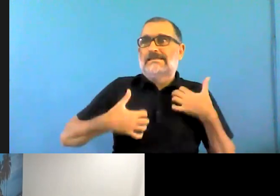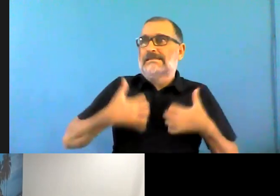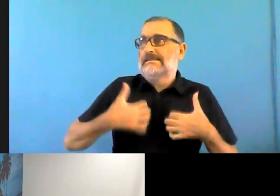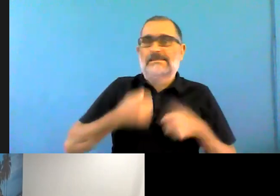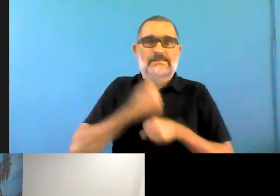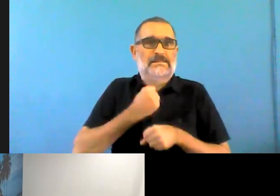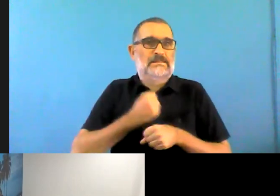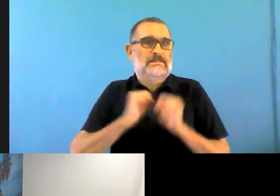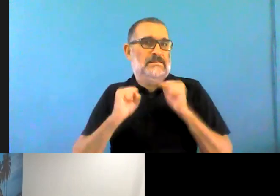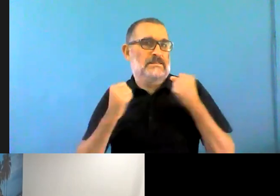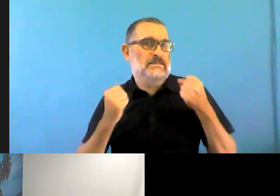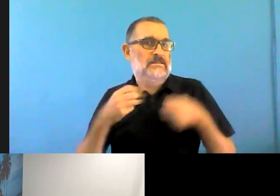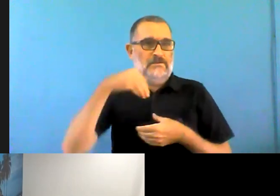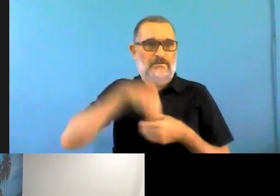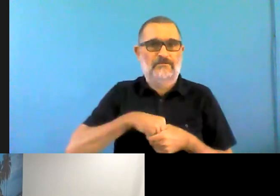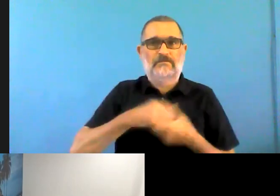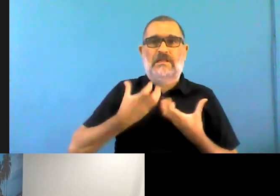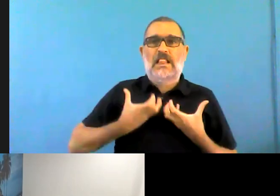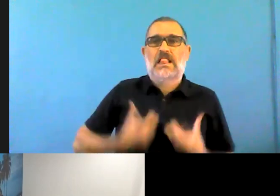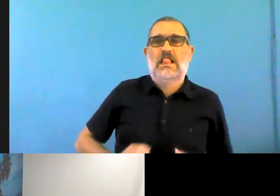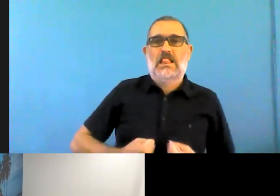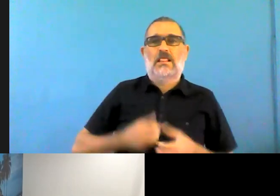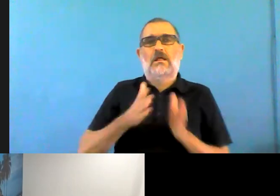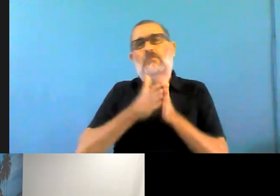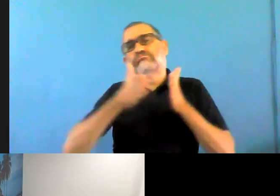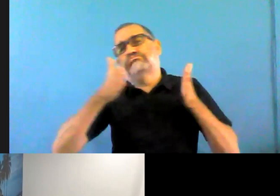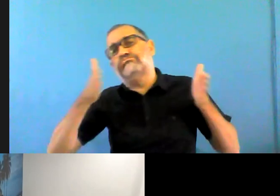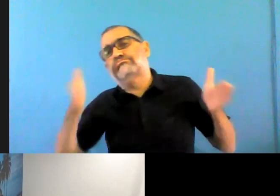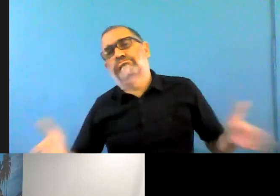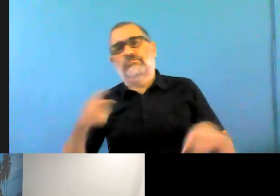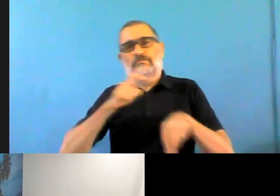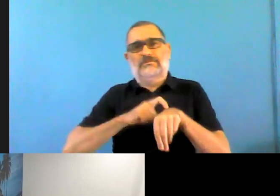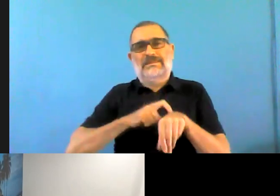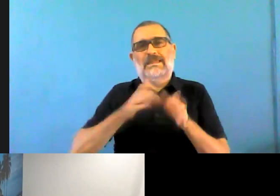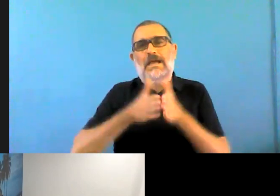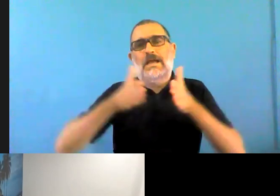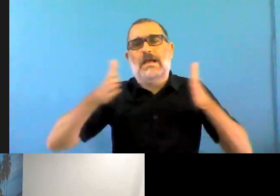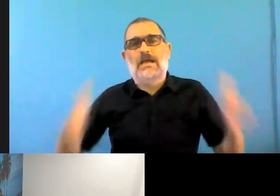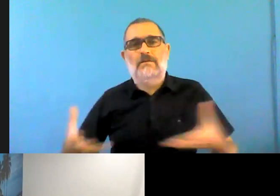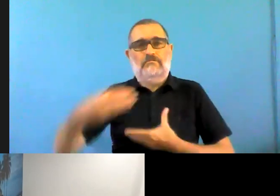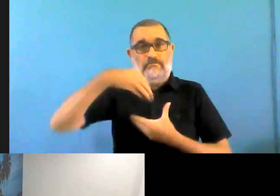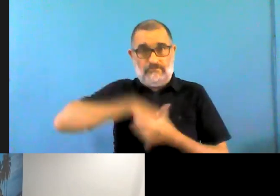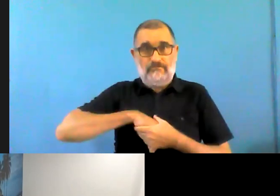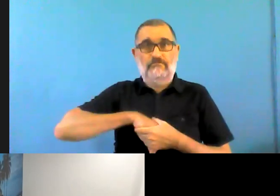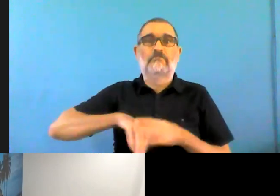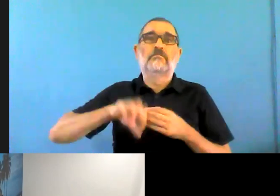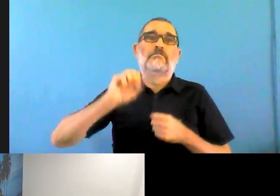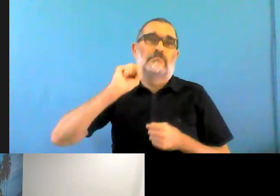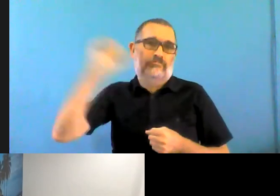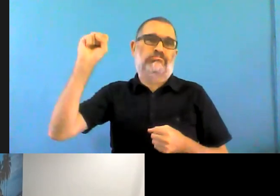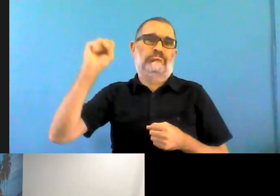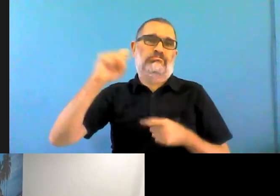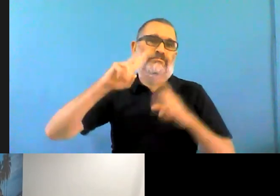have suicidal thoughts. And so, this is an approach that we have to have according to the protocol that we've